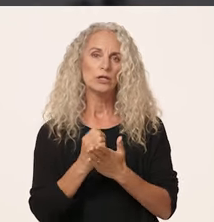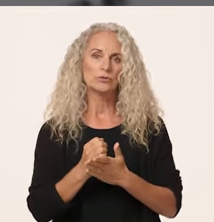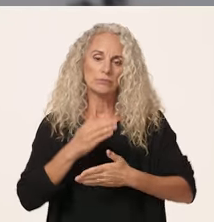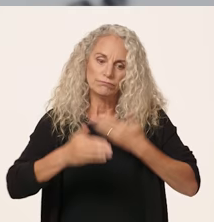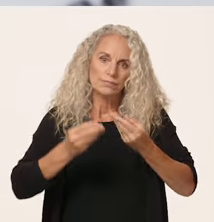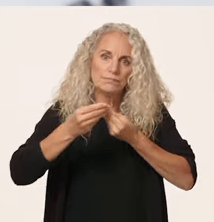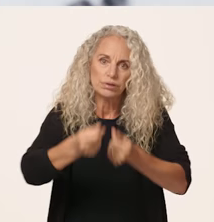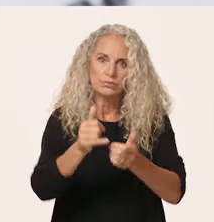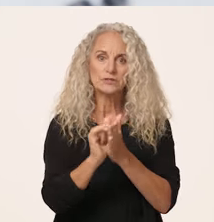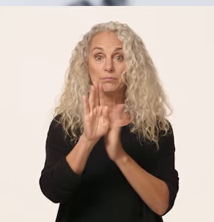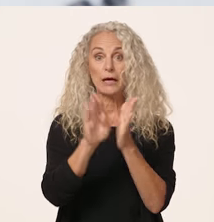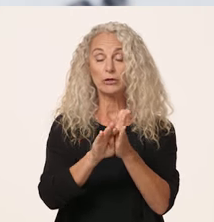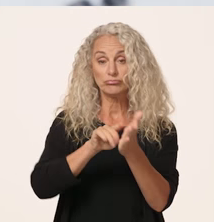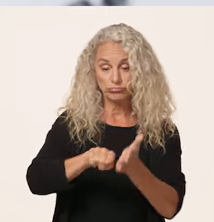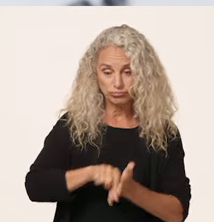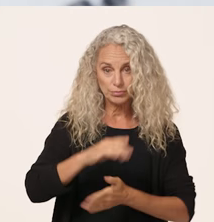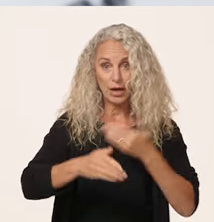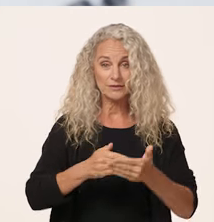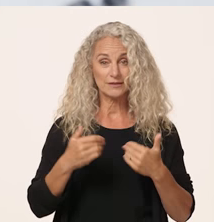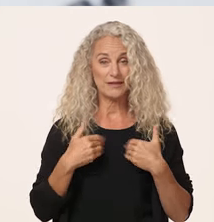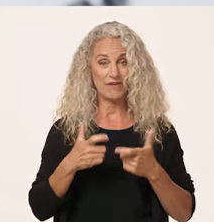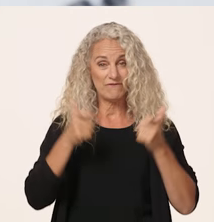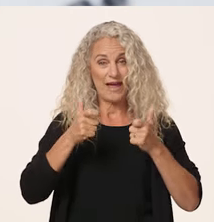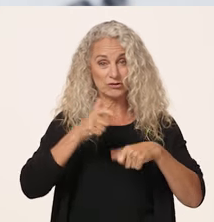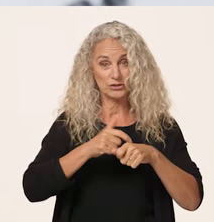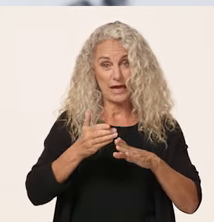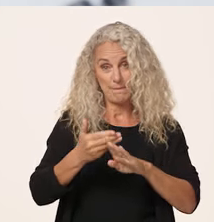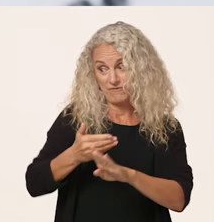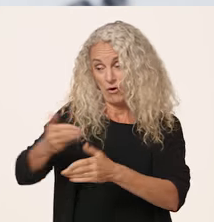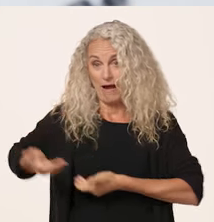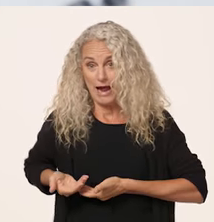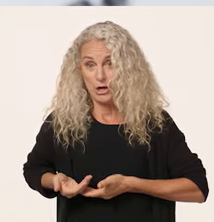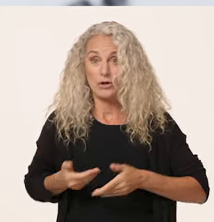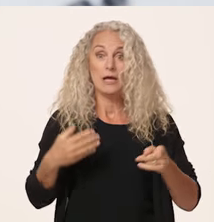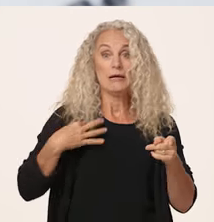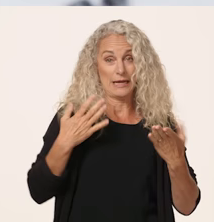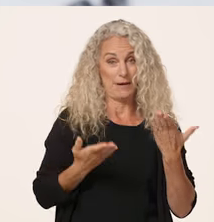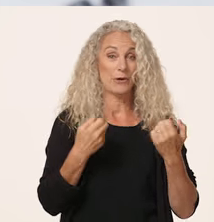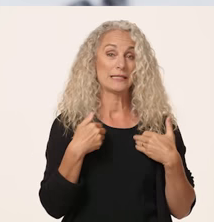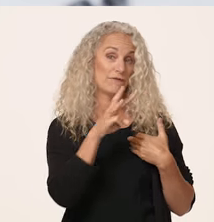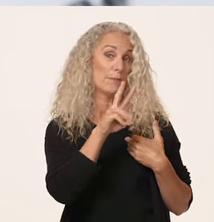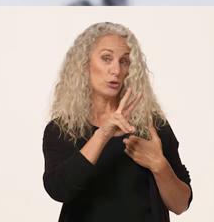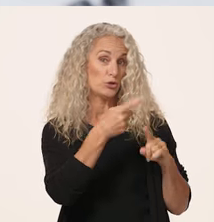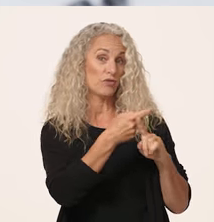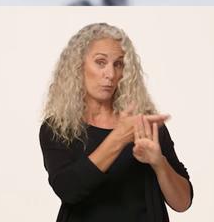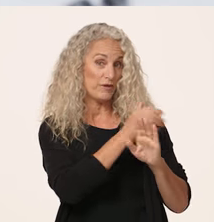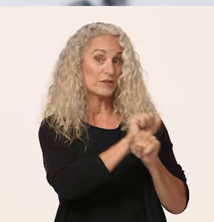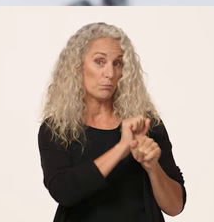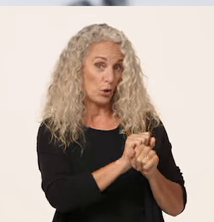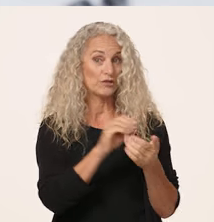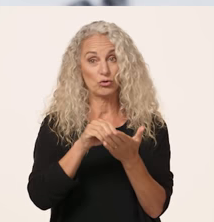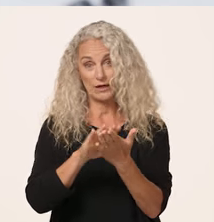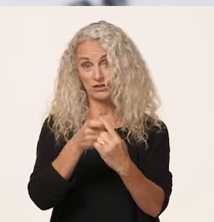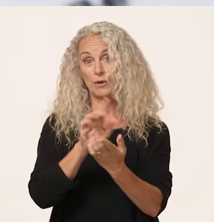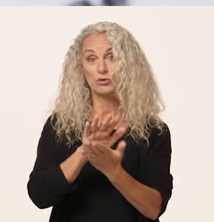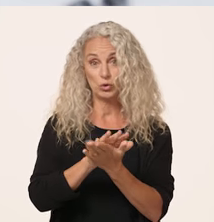To help expedite the background check process and achieve a faster time to hire, candidates may want to have W-2s from previous employers